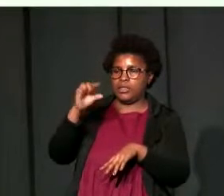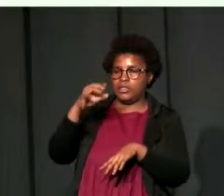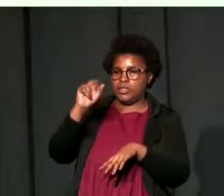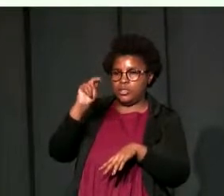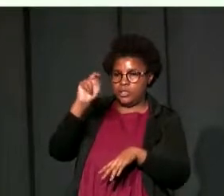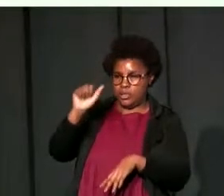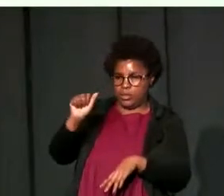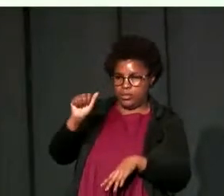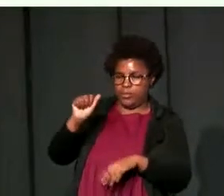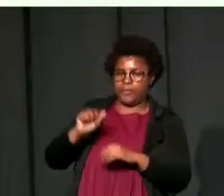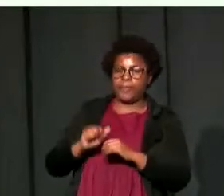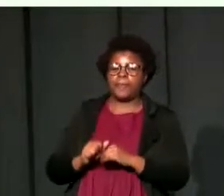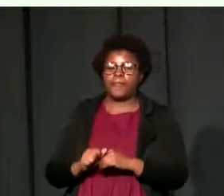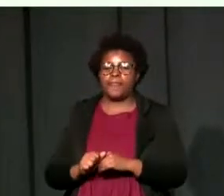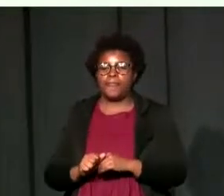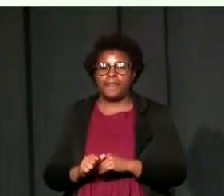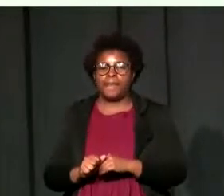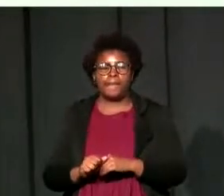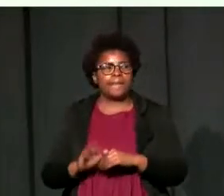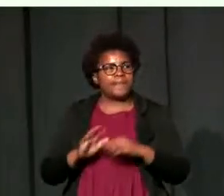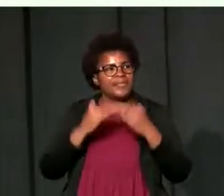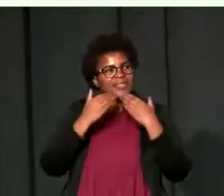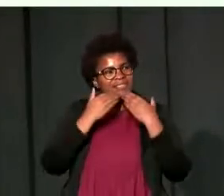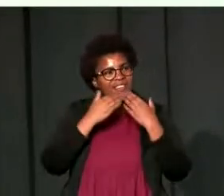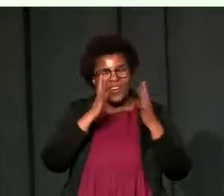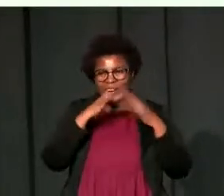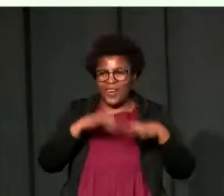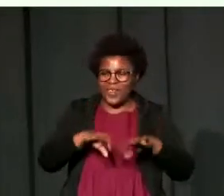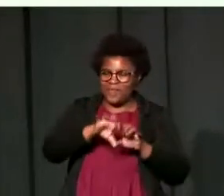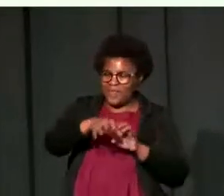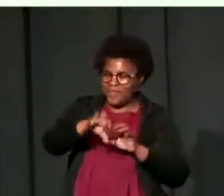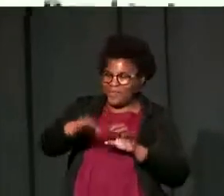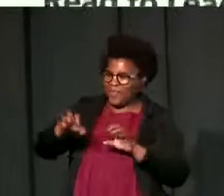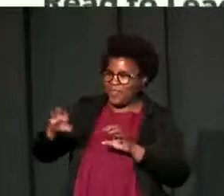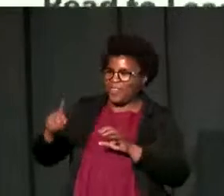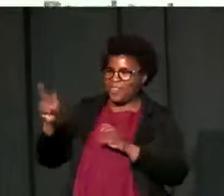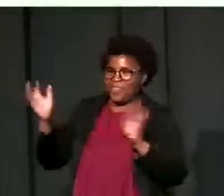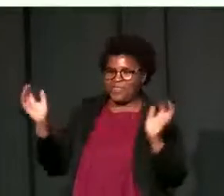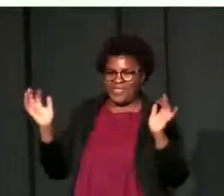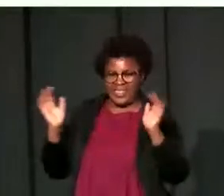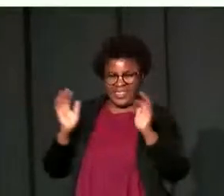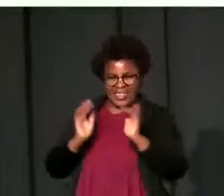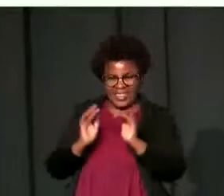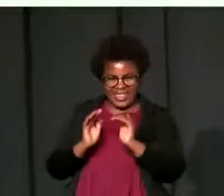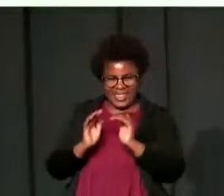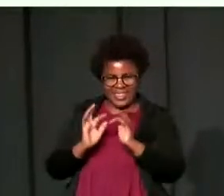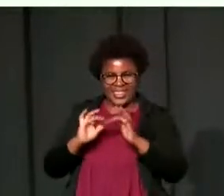for your attendance. And I know I always tell people that